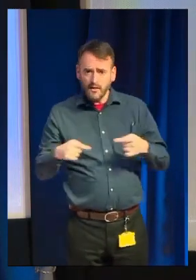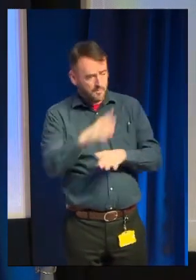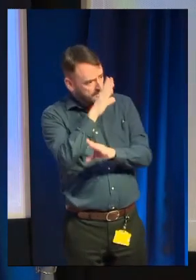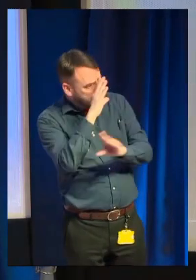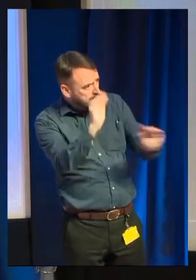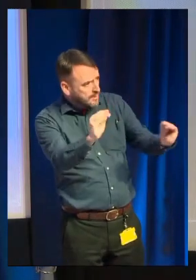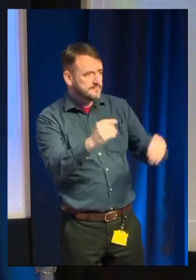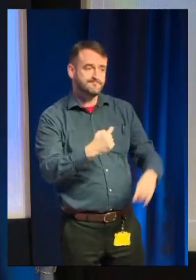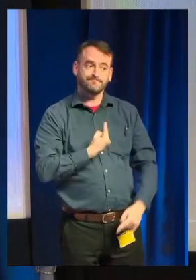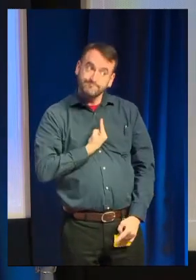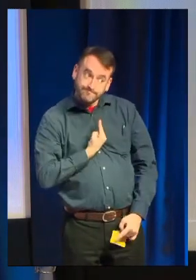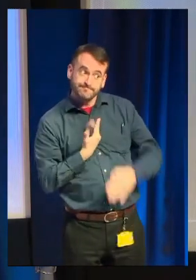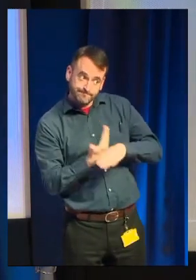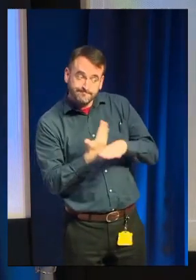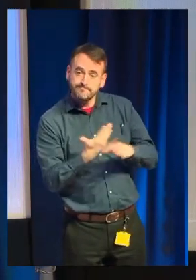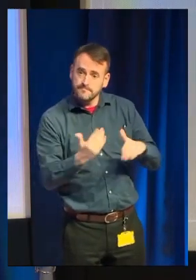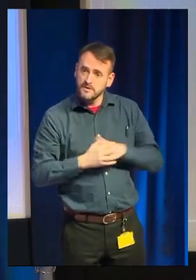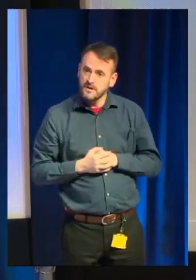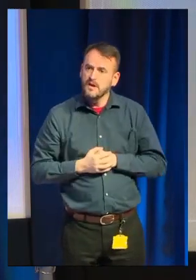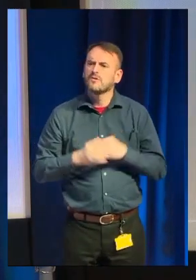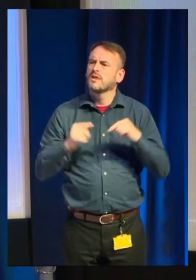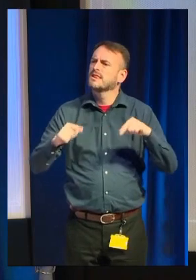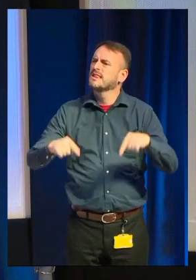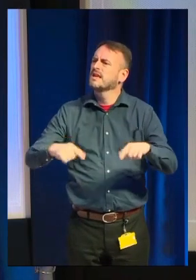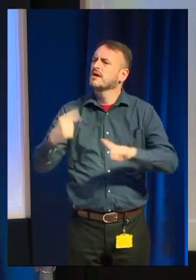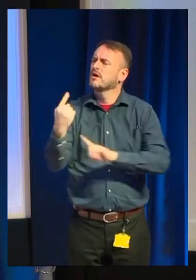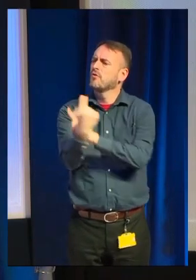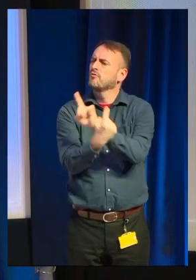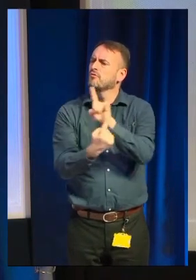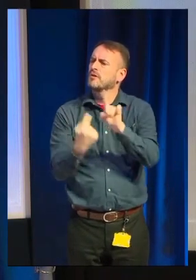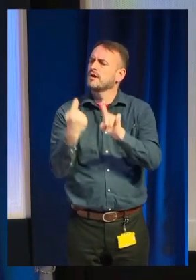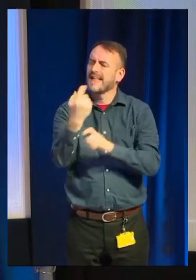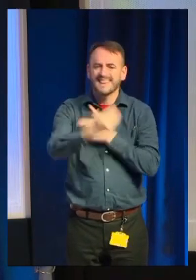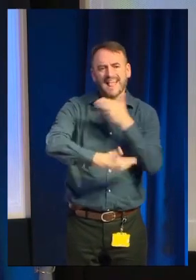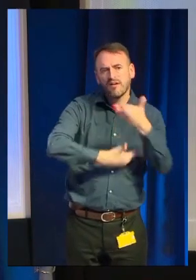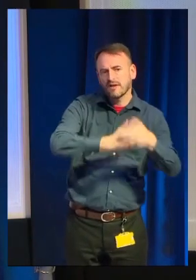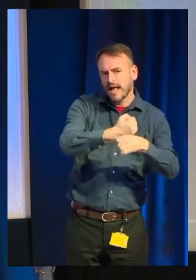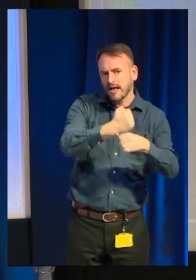This is a narrative game conference. I'm assuming those of you who are making games are proud of your stories.